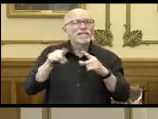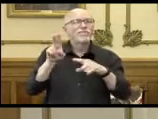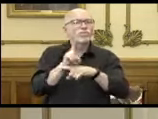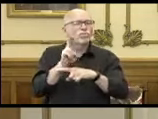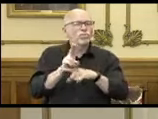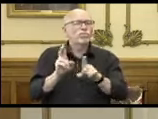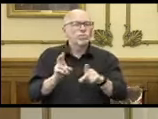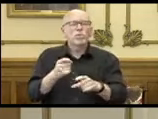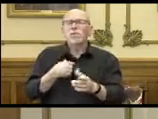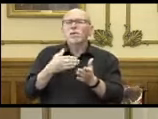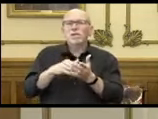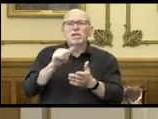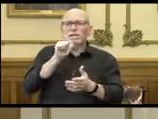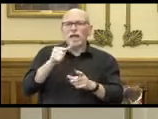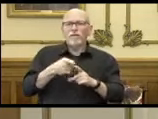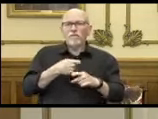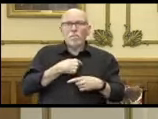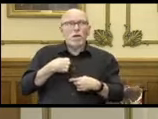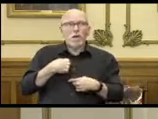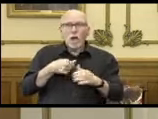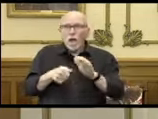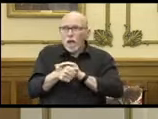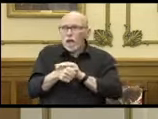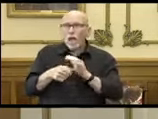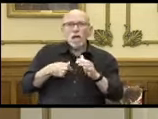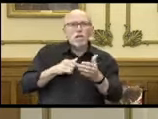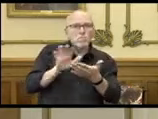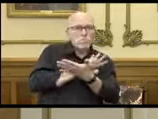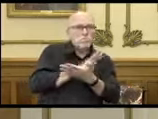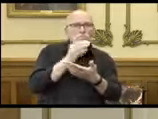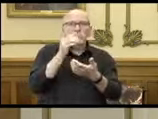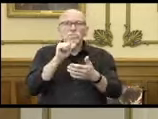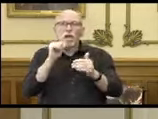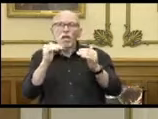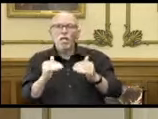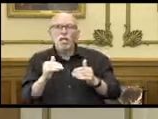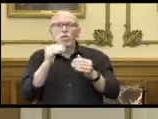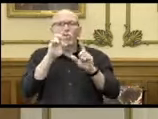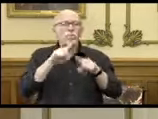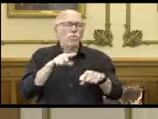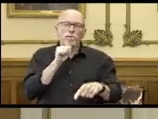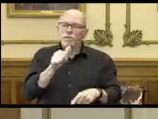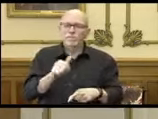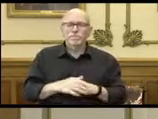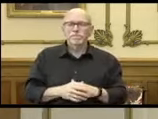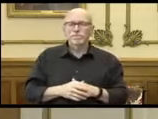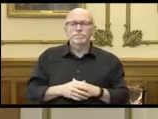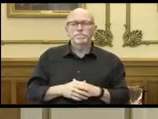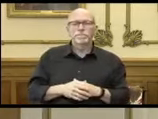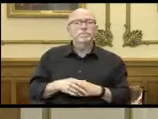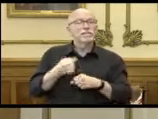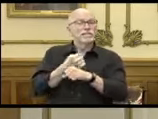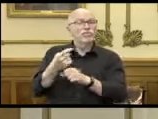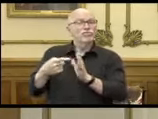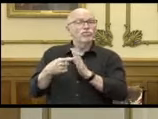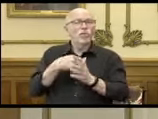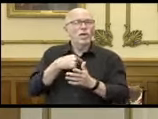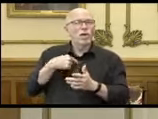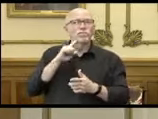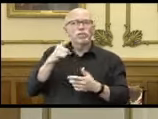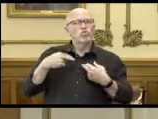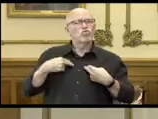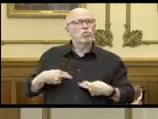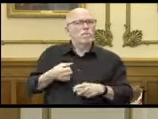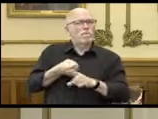repeat not from us hiding or under reporting it. I think the data also show us the human impact of